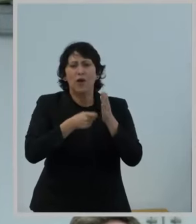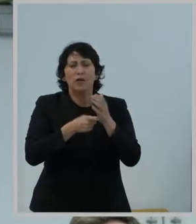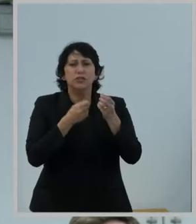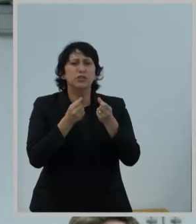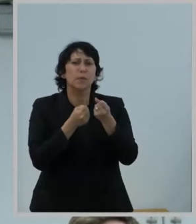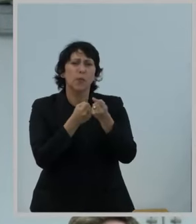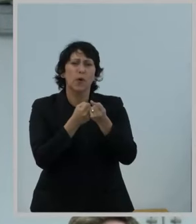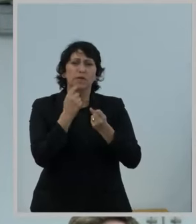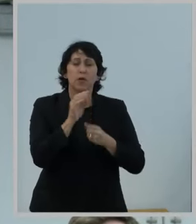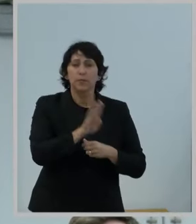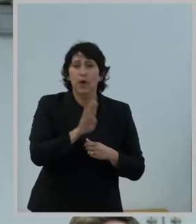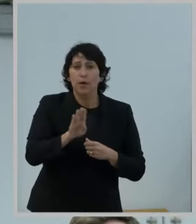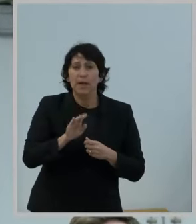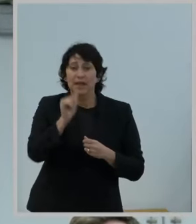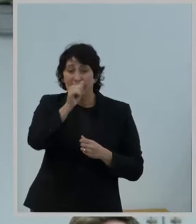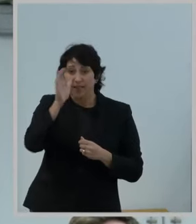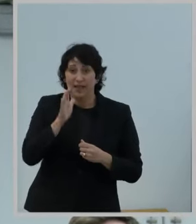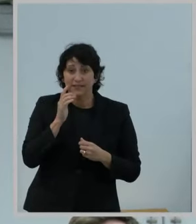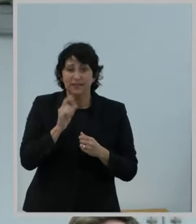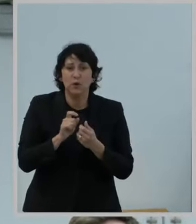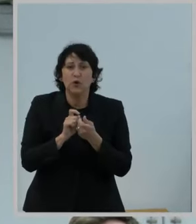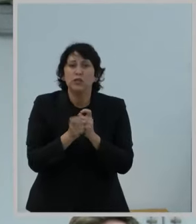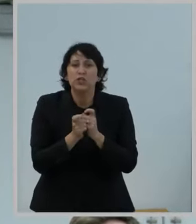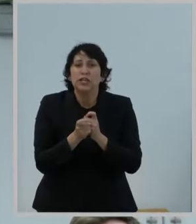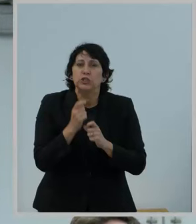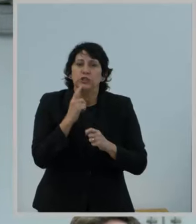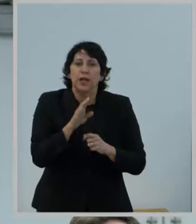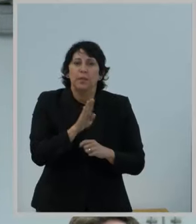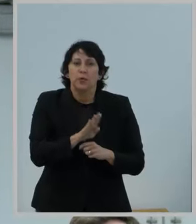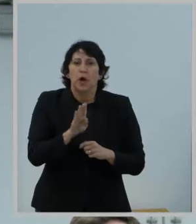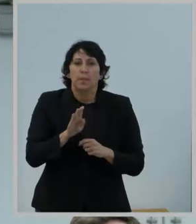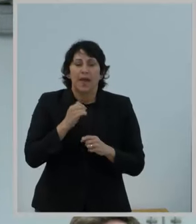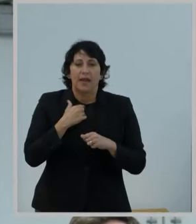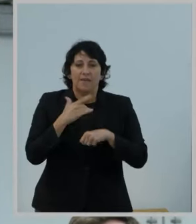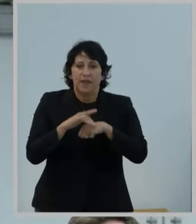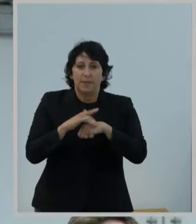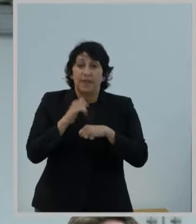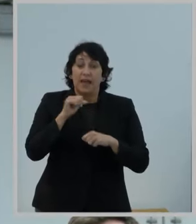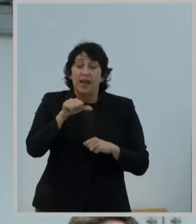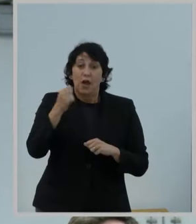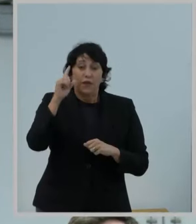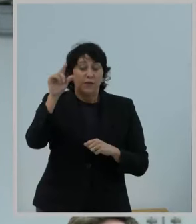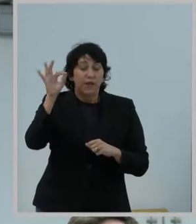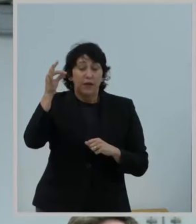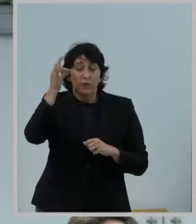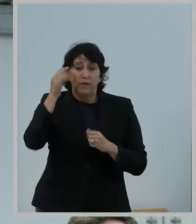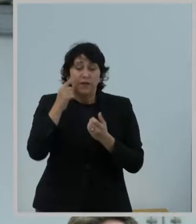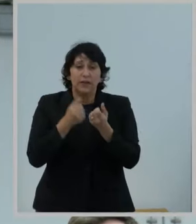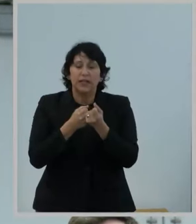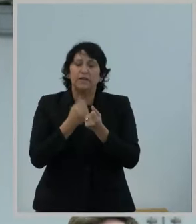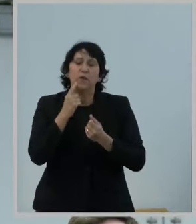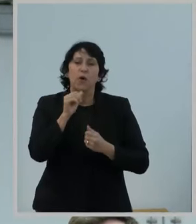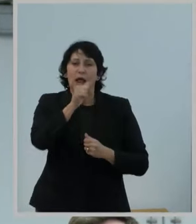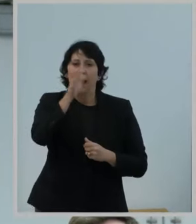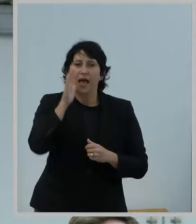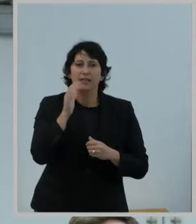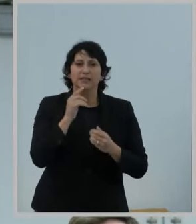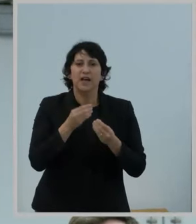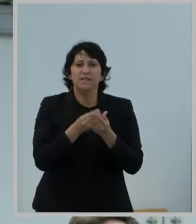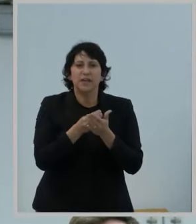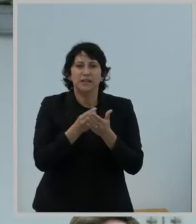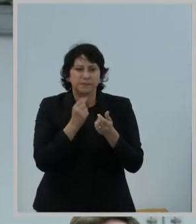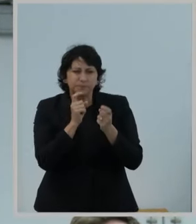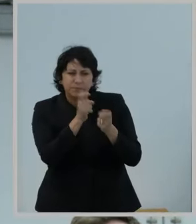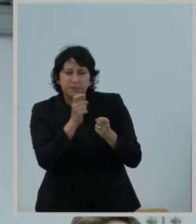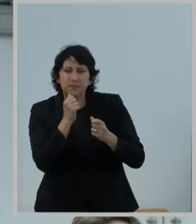including how changes in technology, broadband availability, and other federal funding for broadband deployment in Alaska should inform